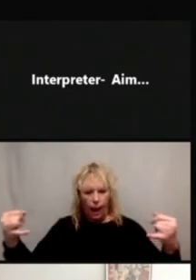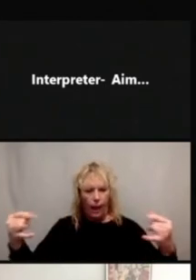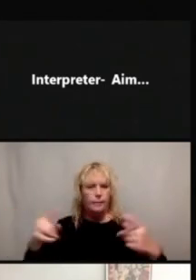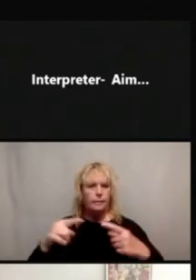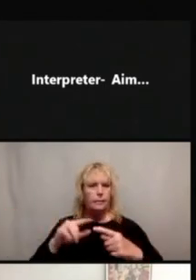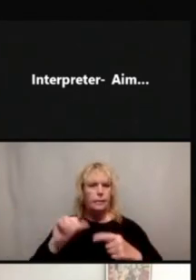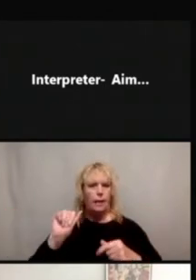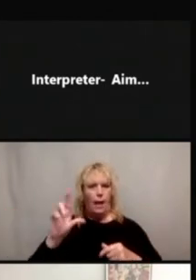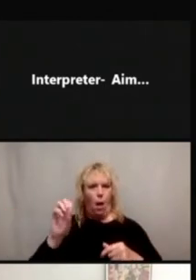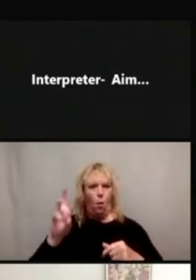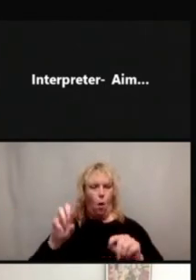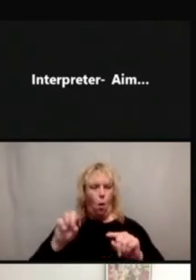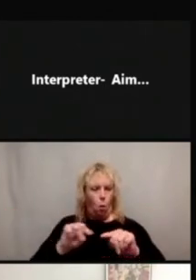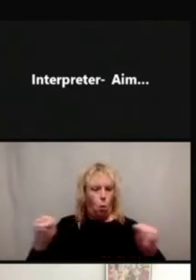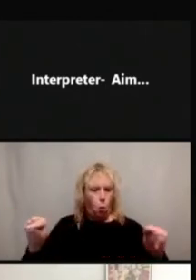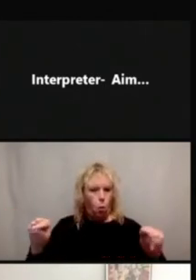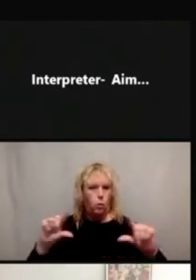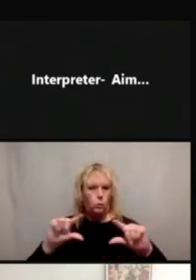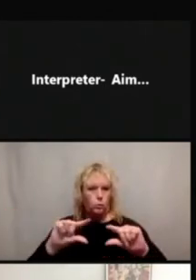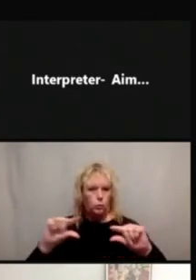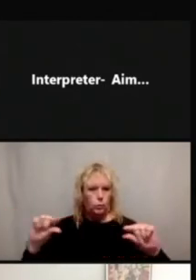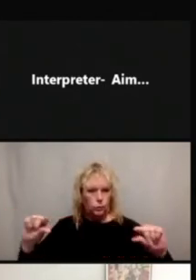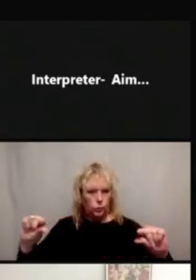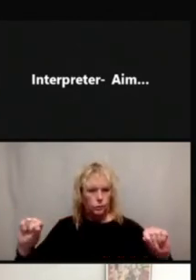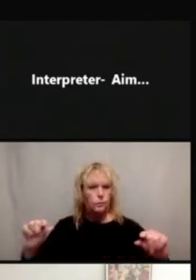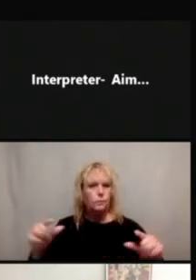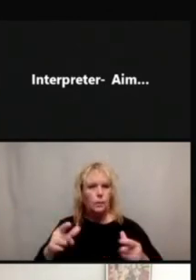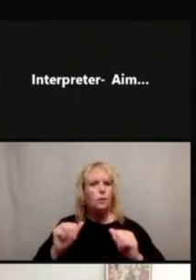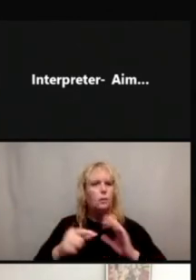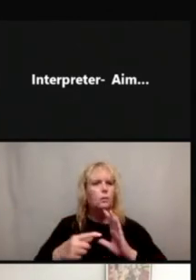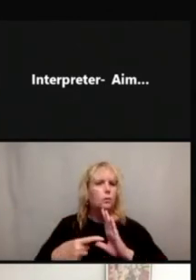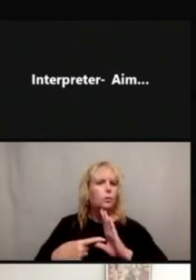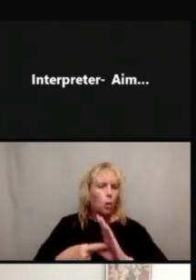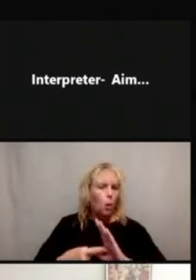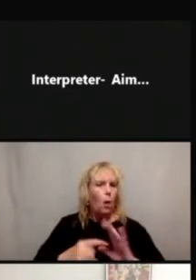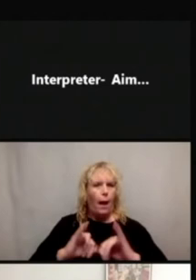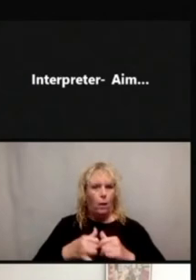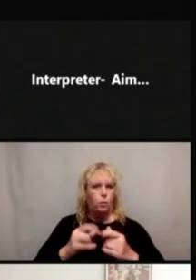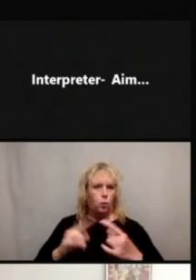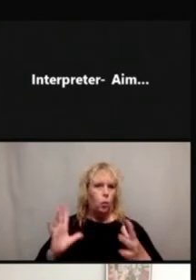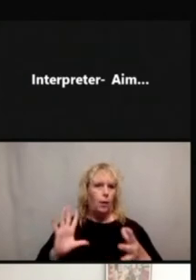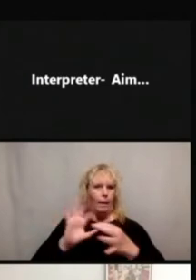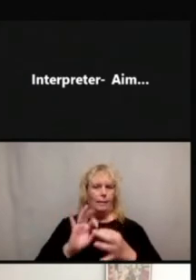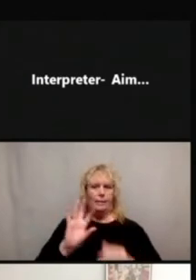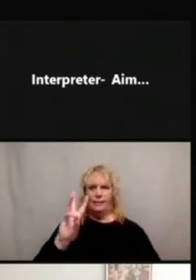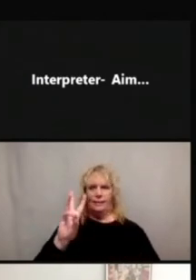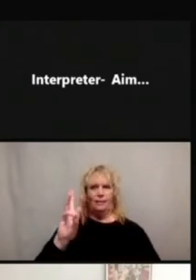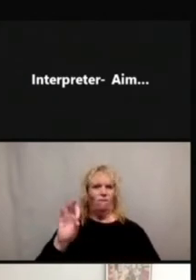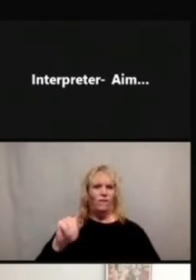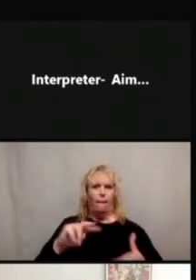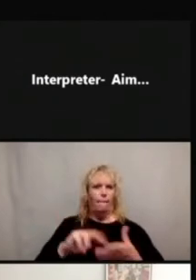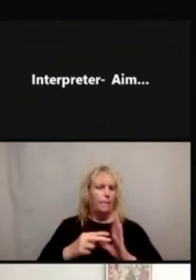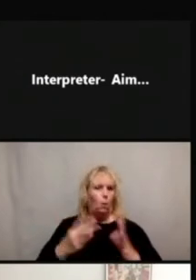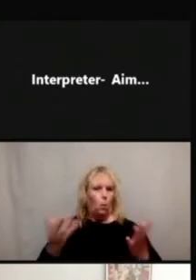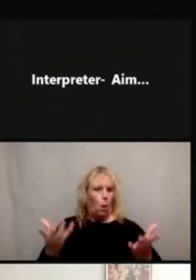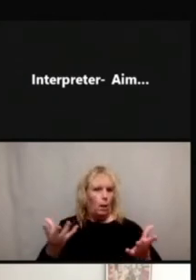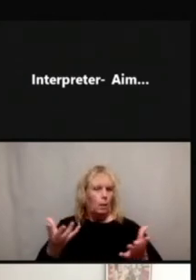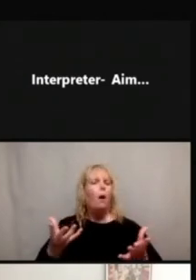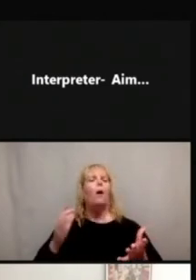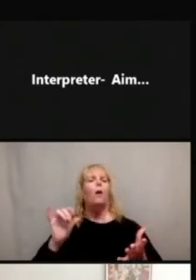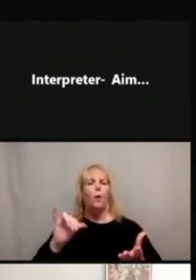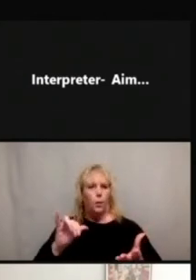something that shows what you're talking about. And how it connects to that number is a nice way to do it.